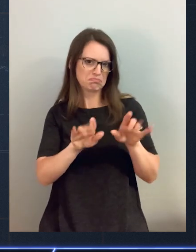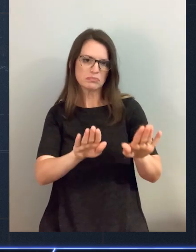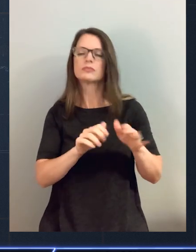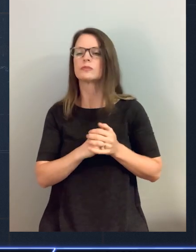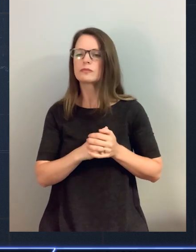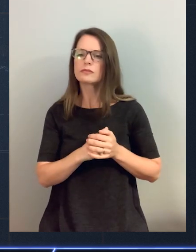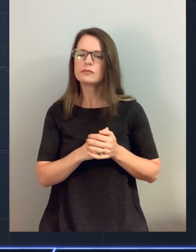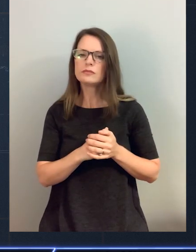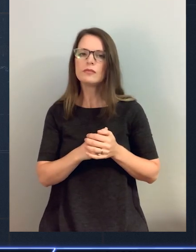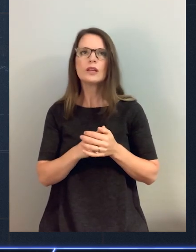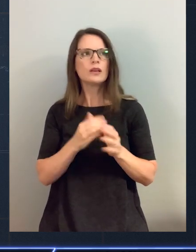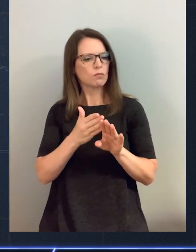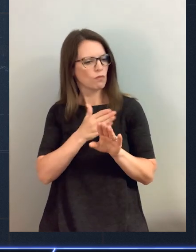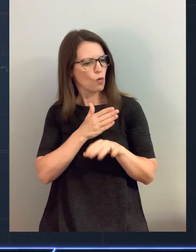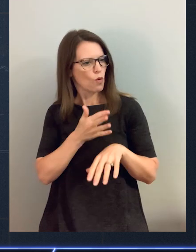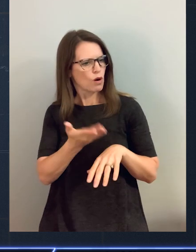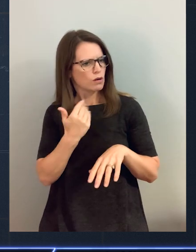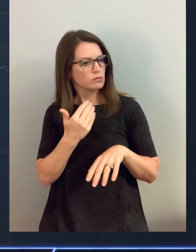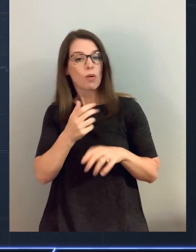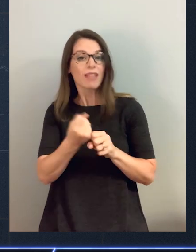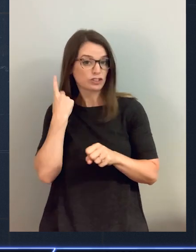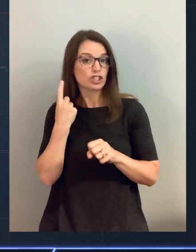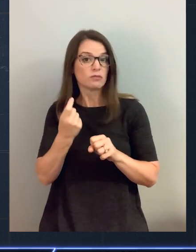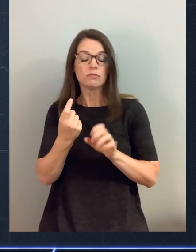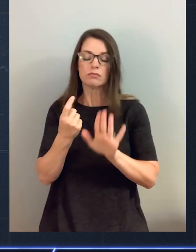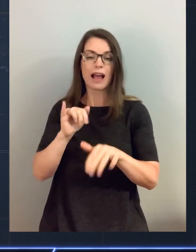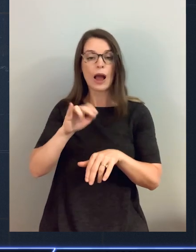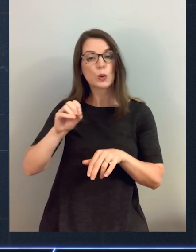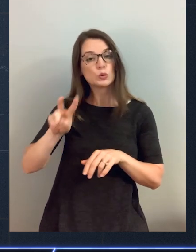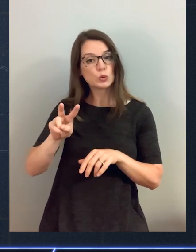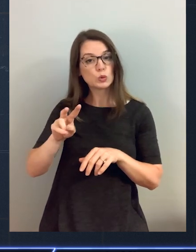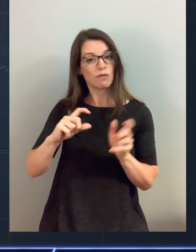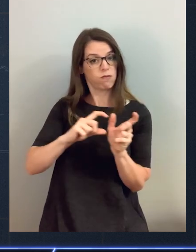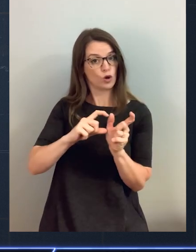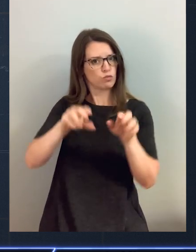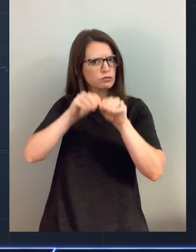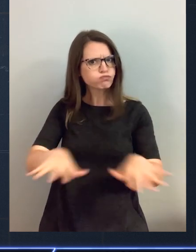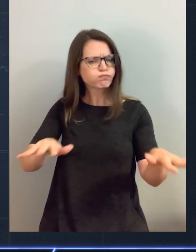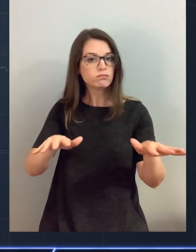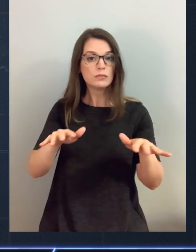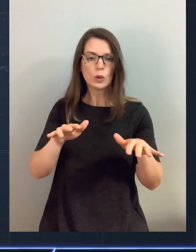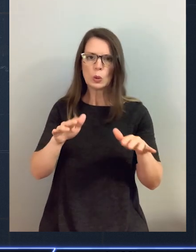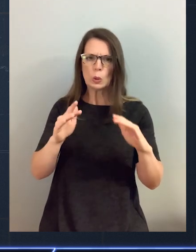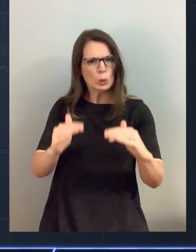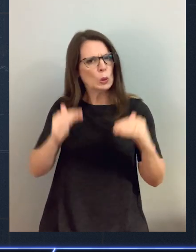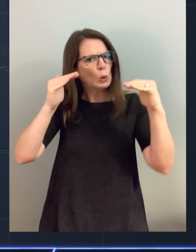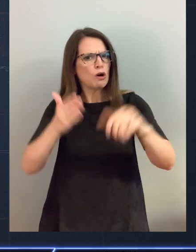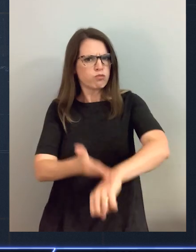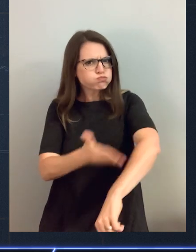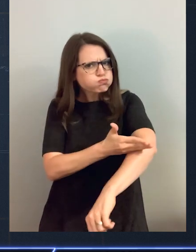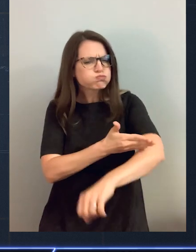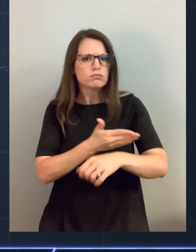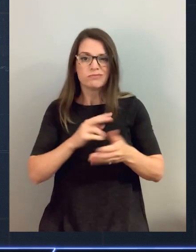of your choice. Earlier, actually last year, last year, we launched the IO2 volumes and the IO2 volumes were a big